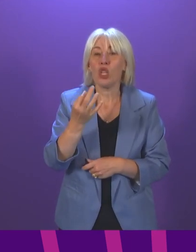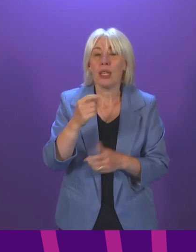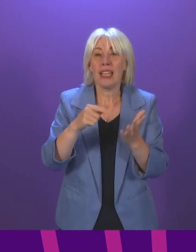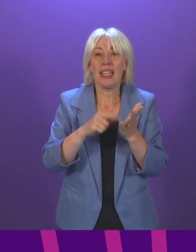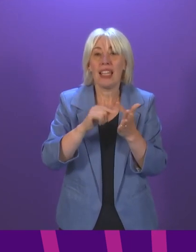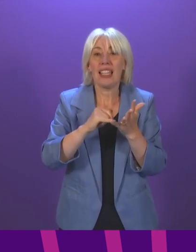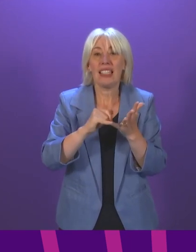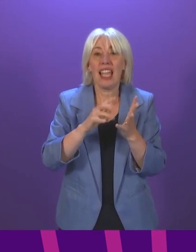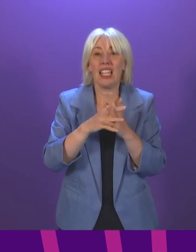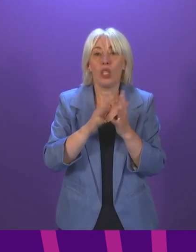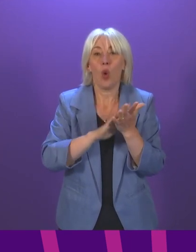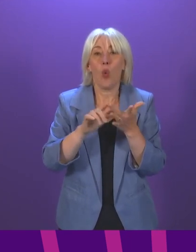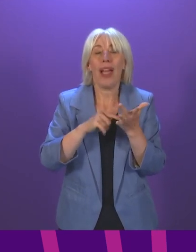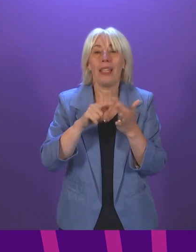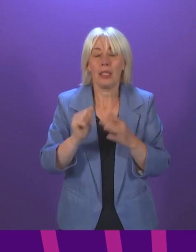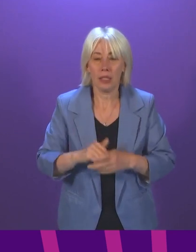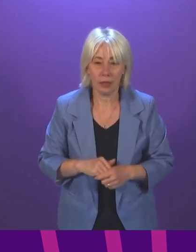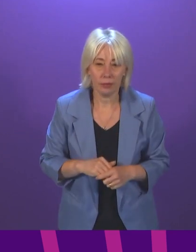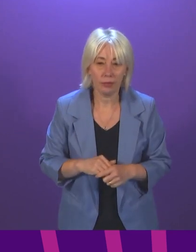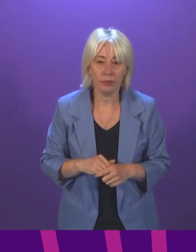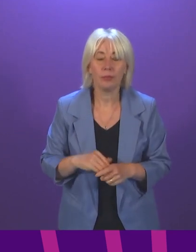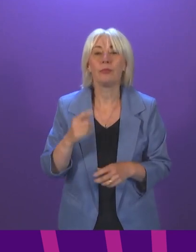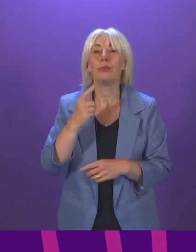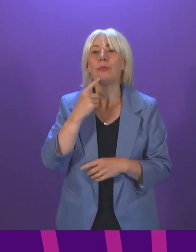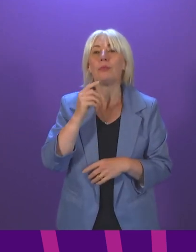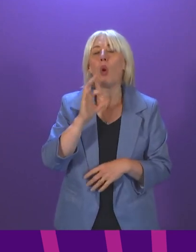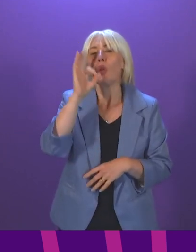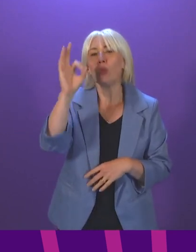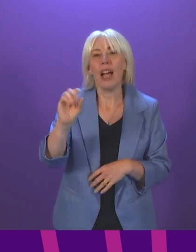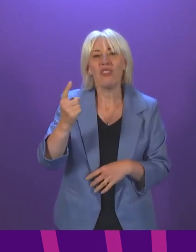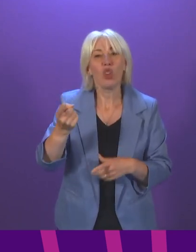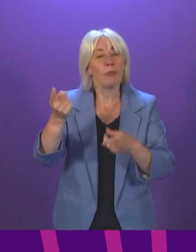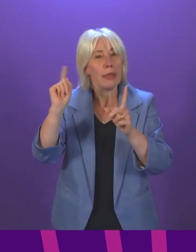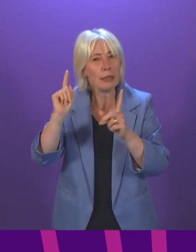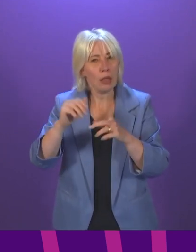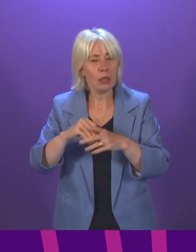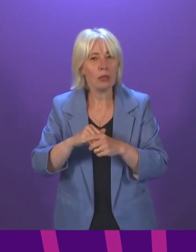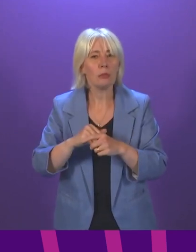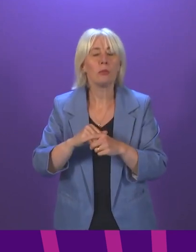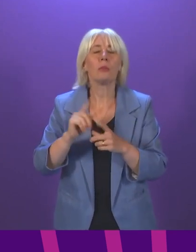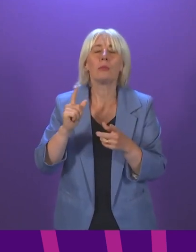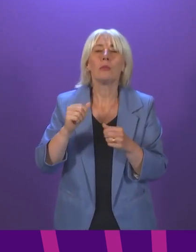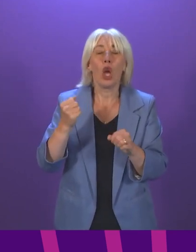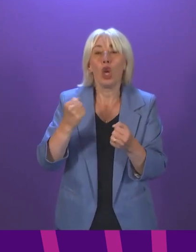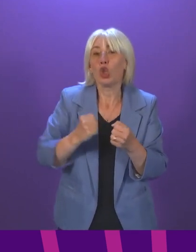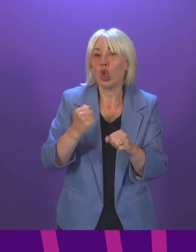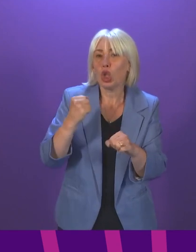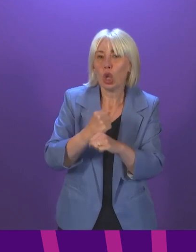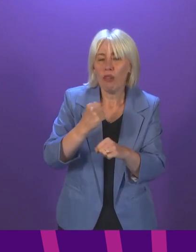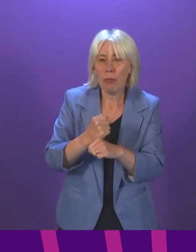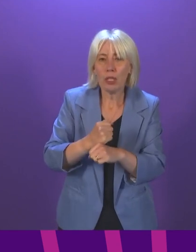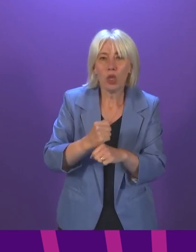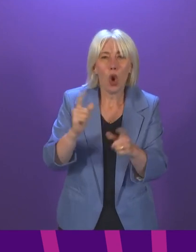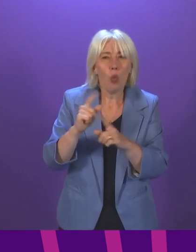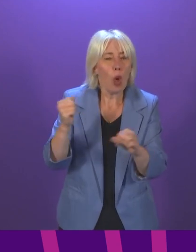Thank you, Presiding Officer. To ask the First Minister what action the Scottish Government is taking to